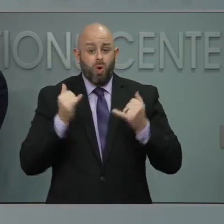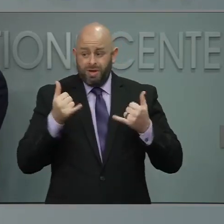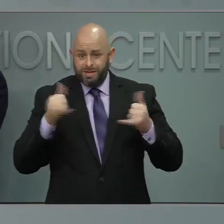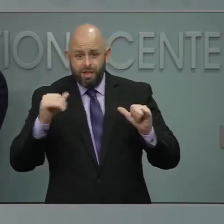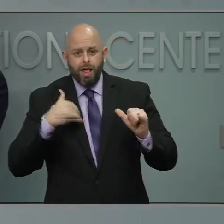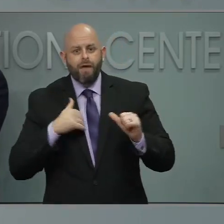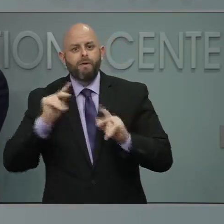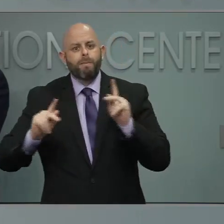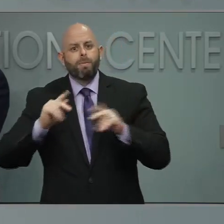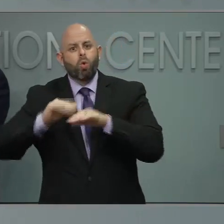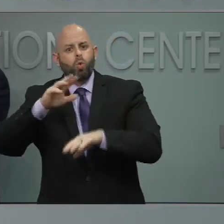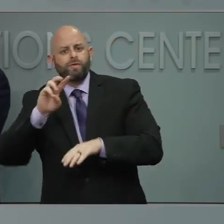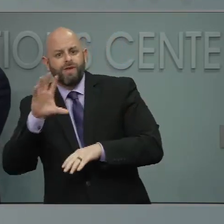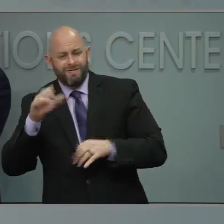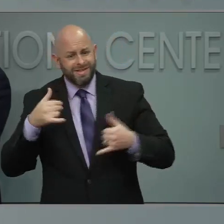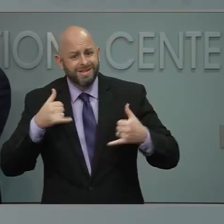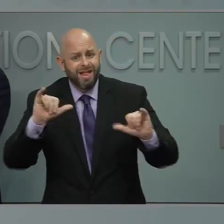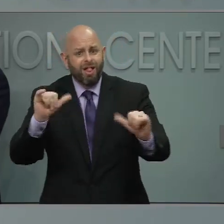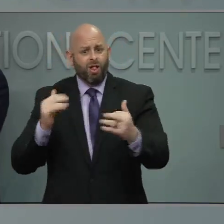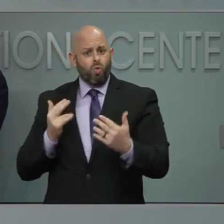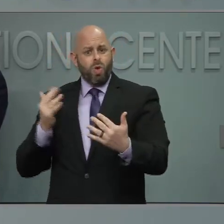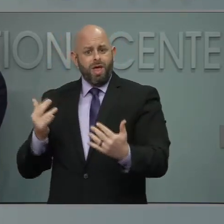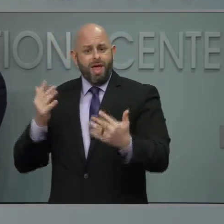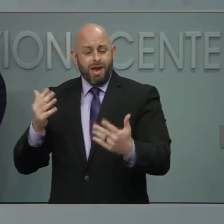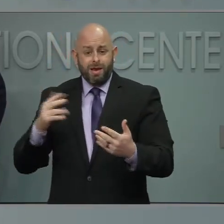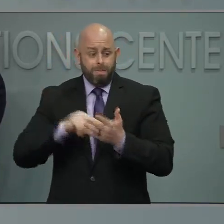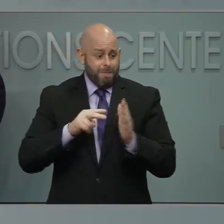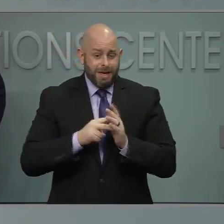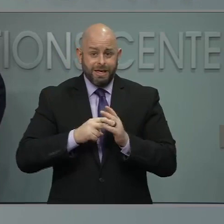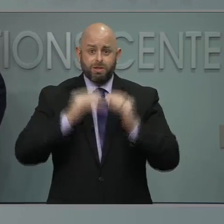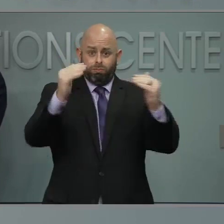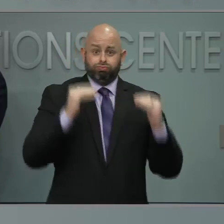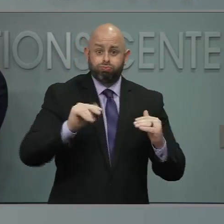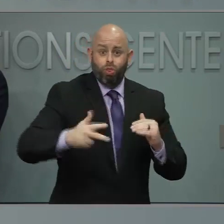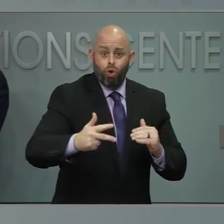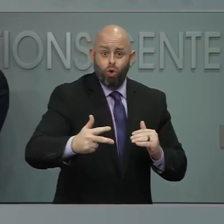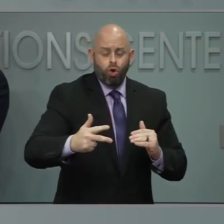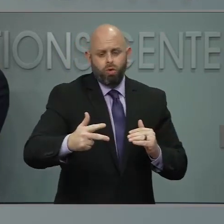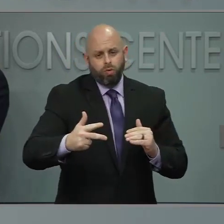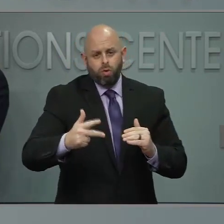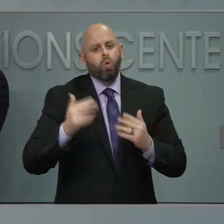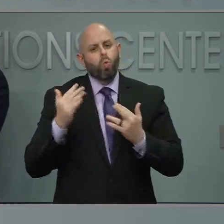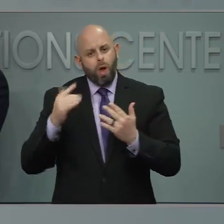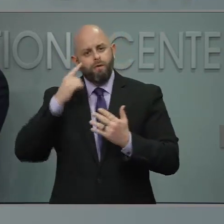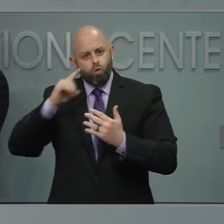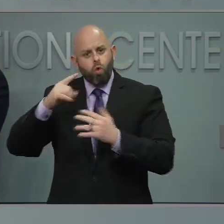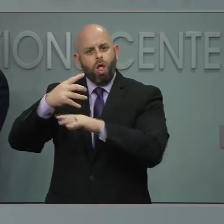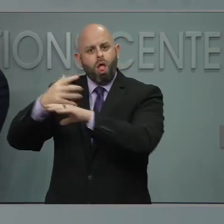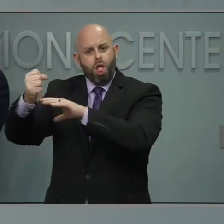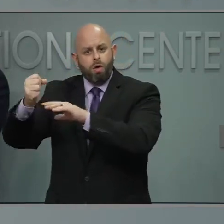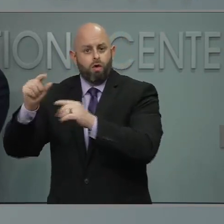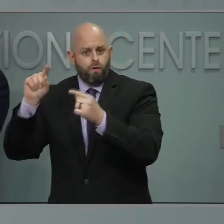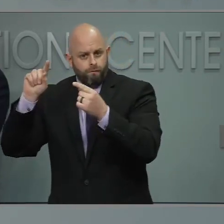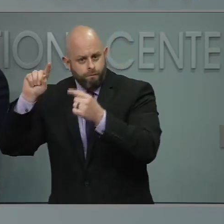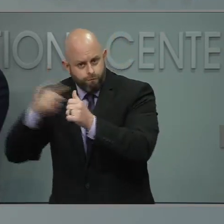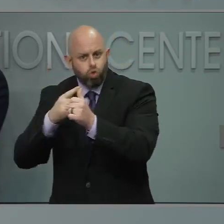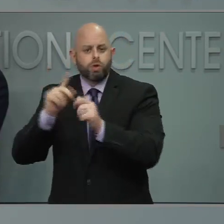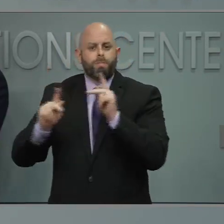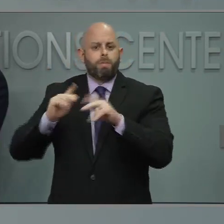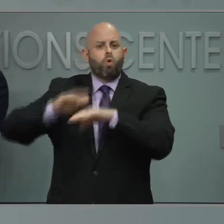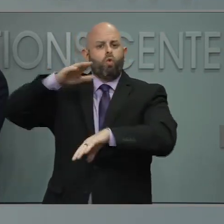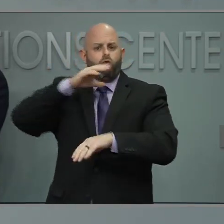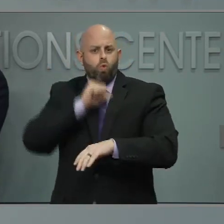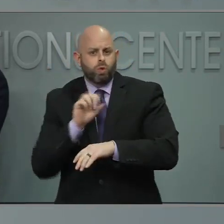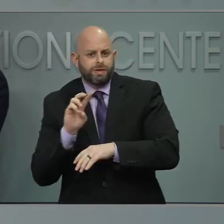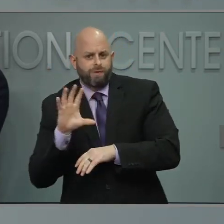lists who are 65 and older waiting for a vaccine and we're waiting for the supply to increase, but they are still